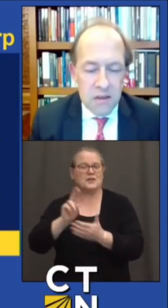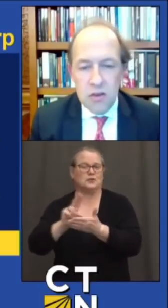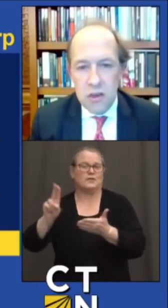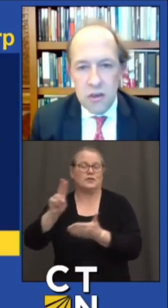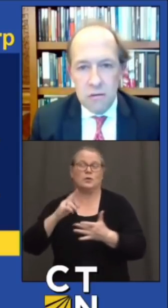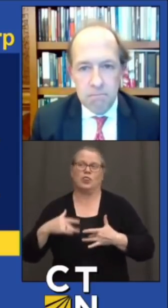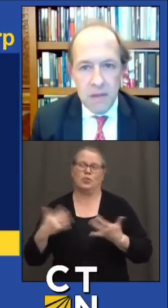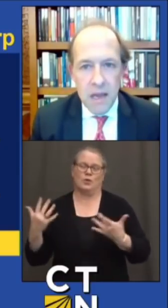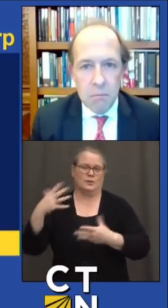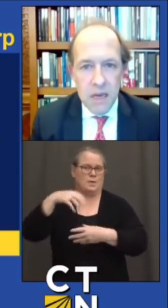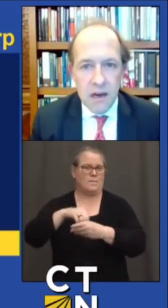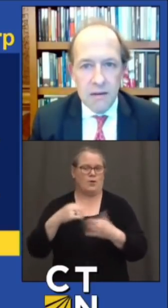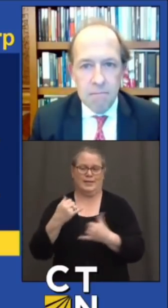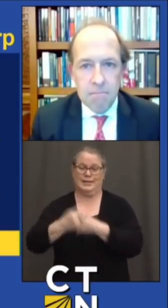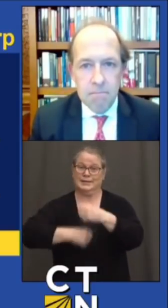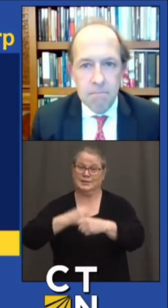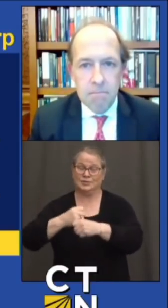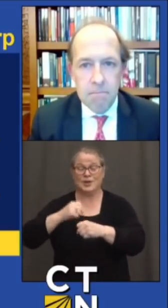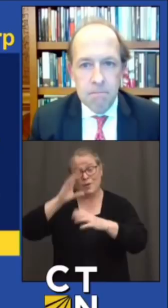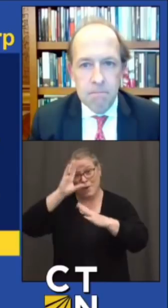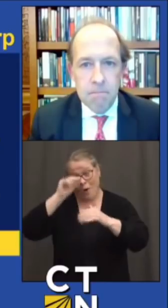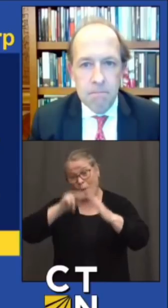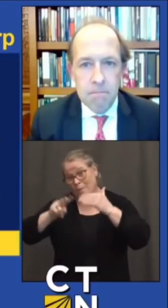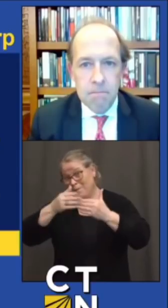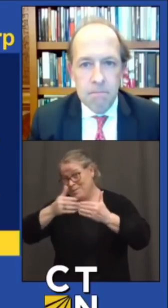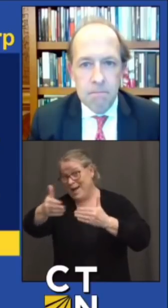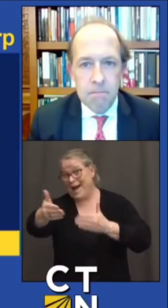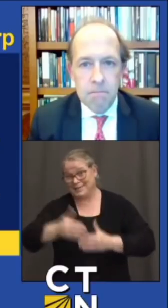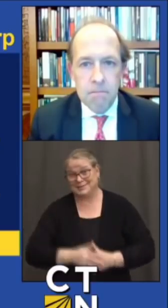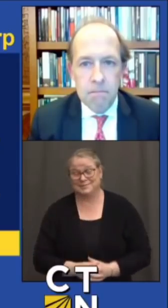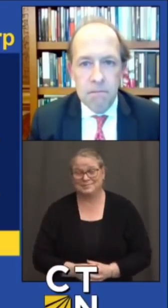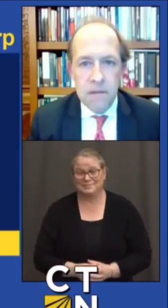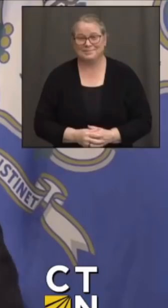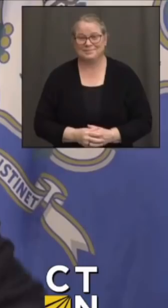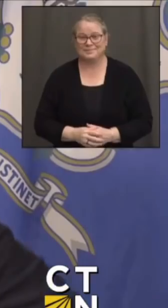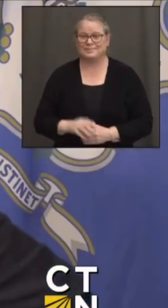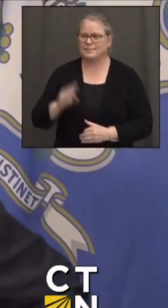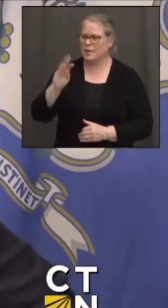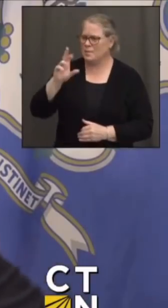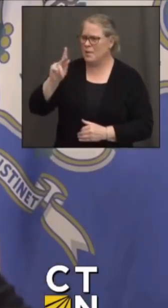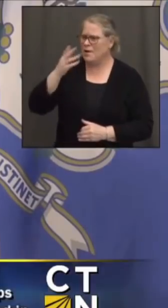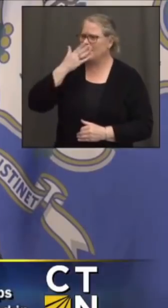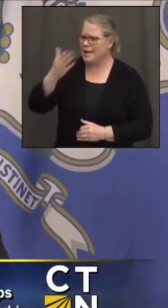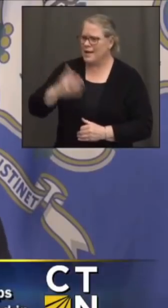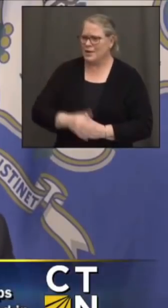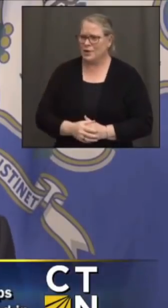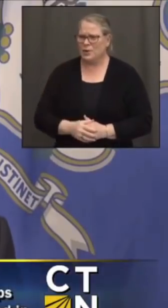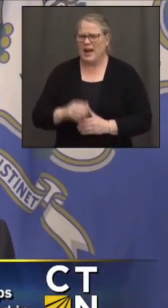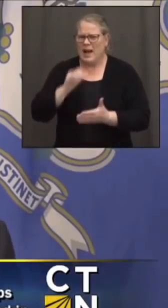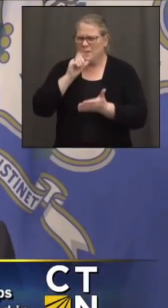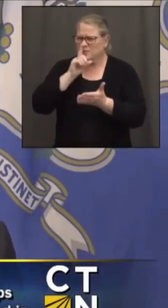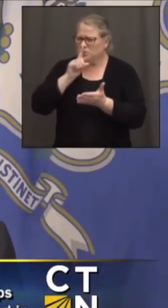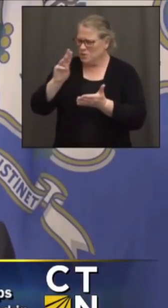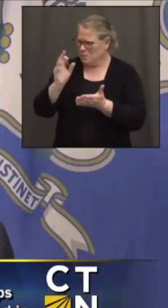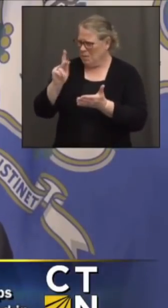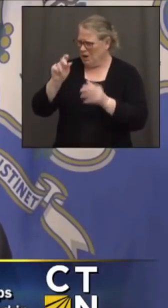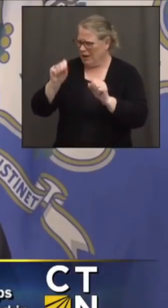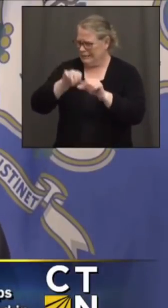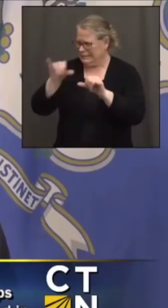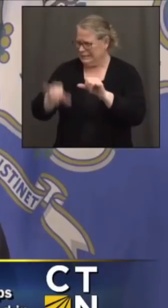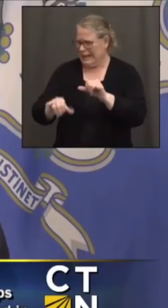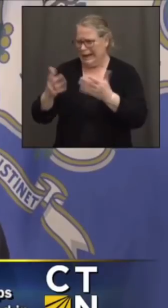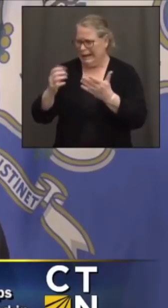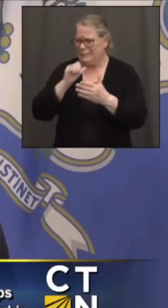part of it this year and beyond. Hey, Mark, thank you. I'm not sure if Mark can stick around, but I really appreciate